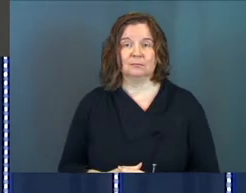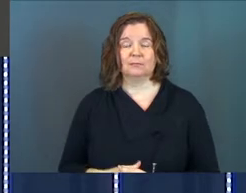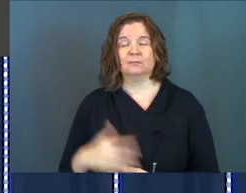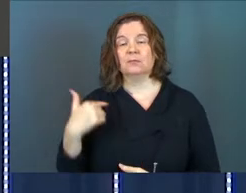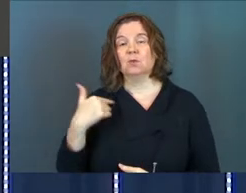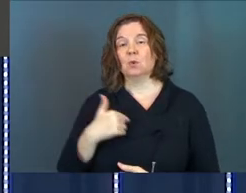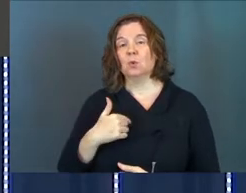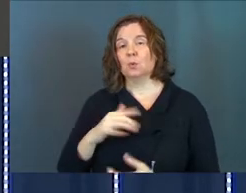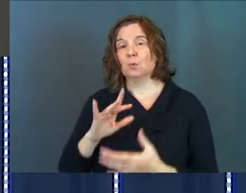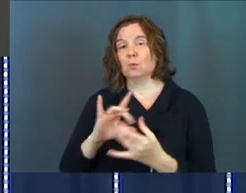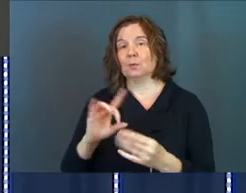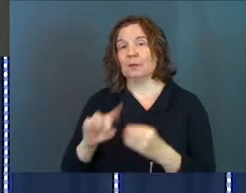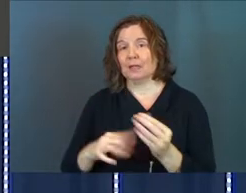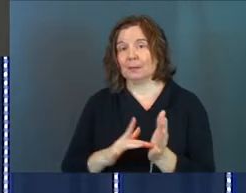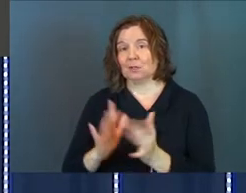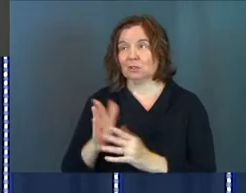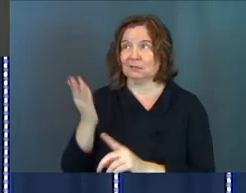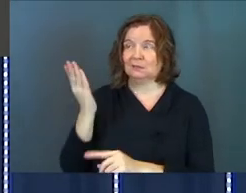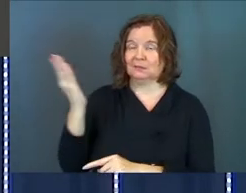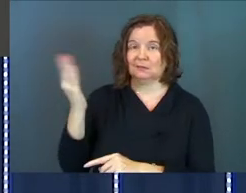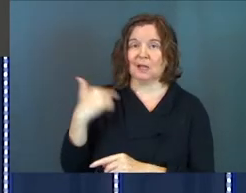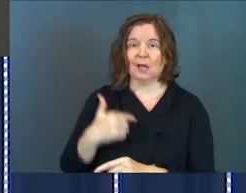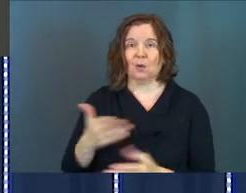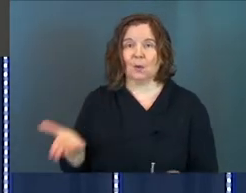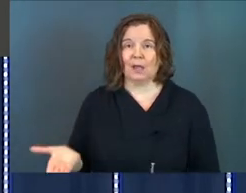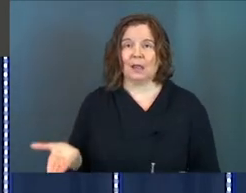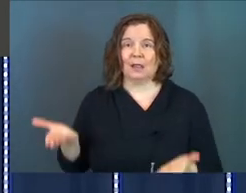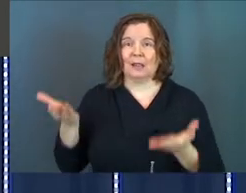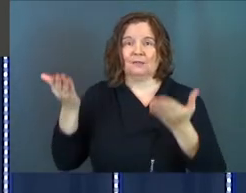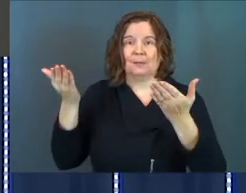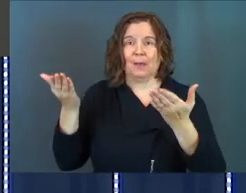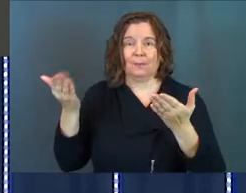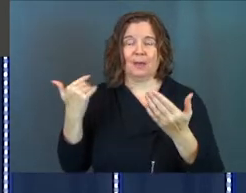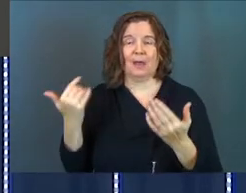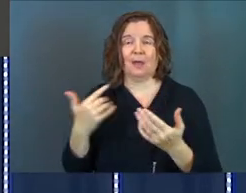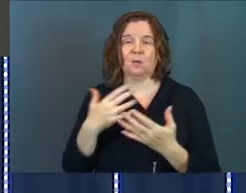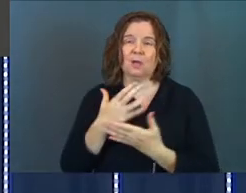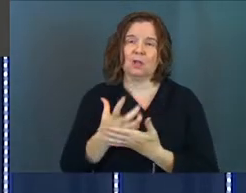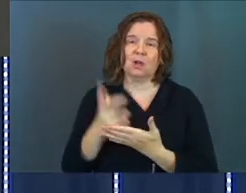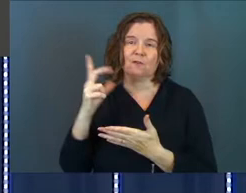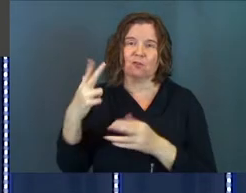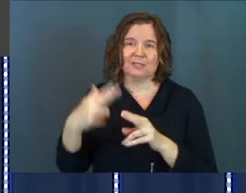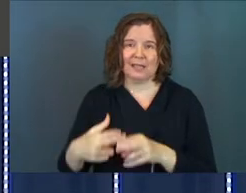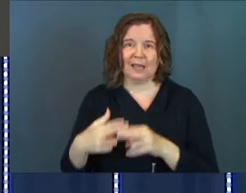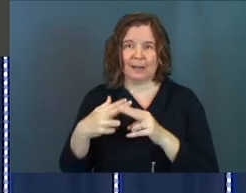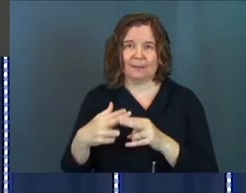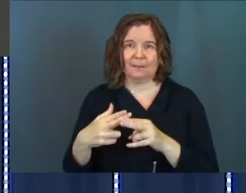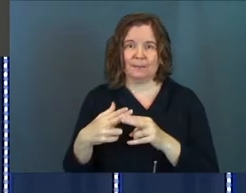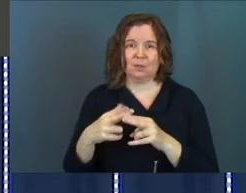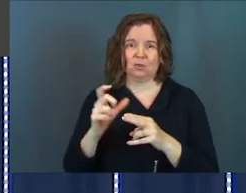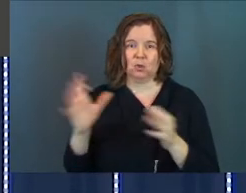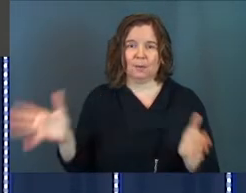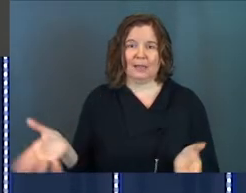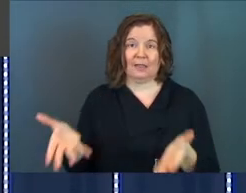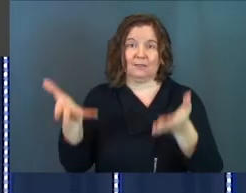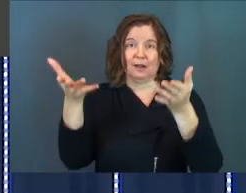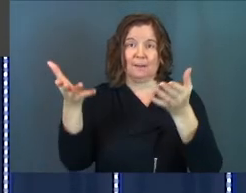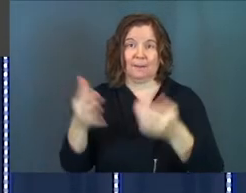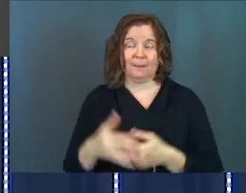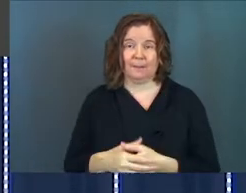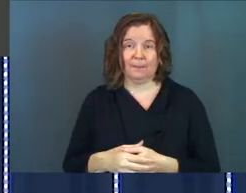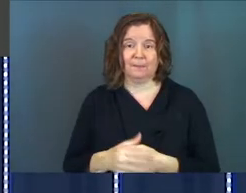And so we speak about Jesus and we lift him up and we long for his name to be lifted up.